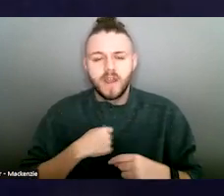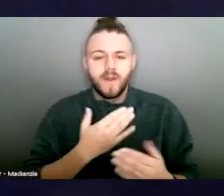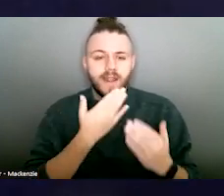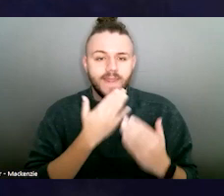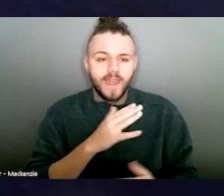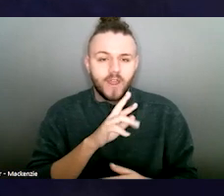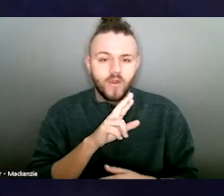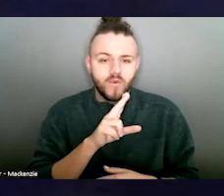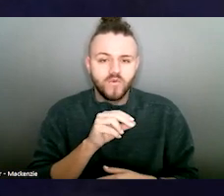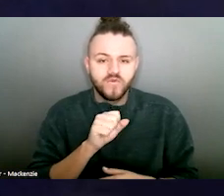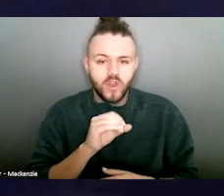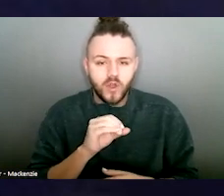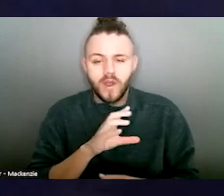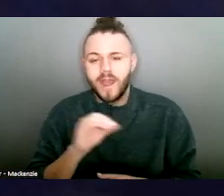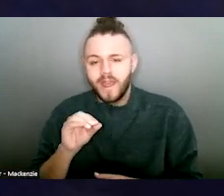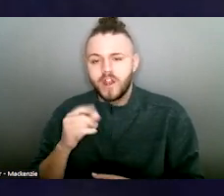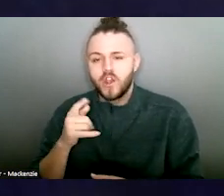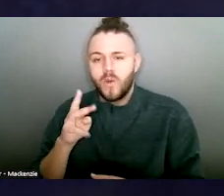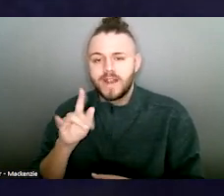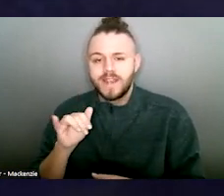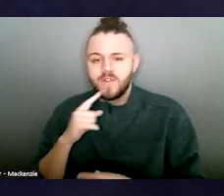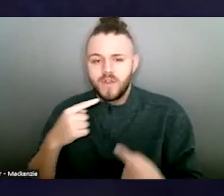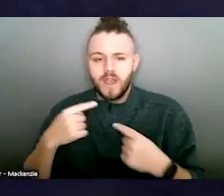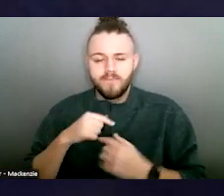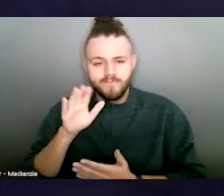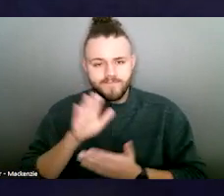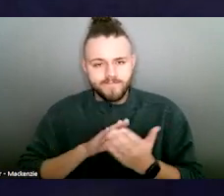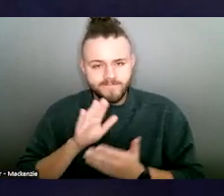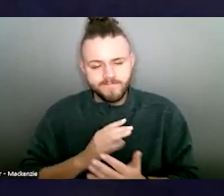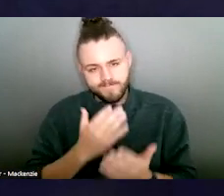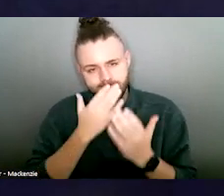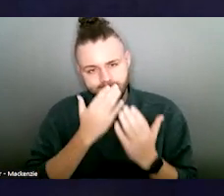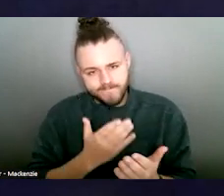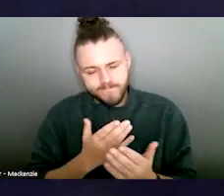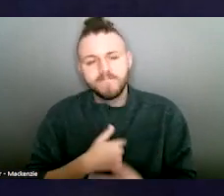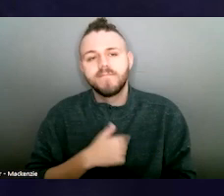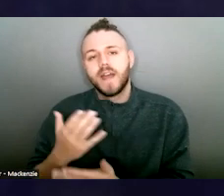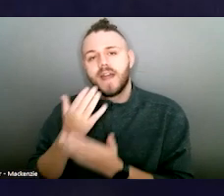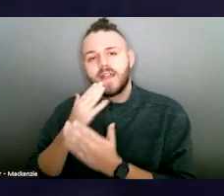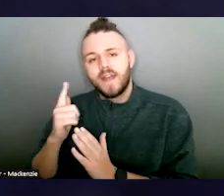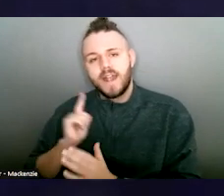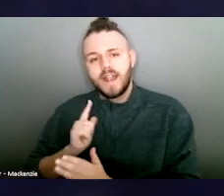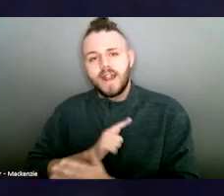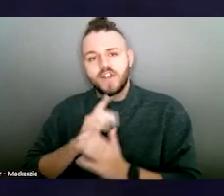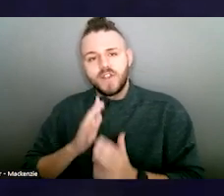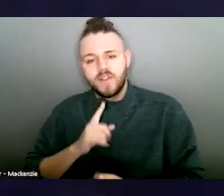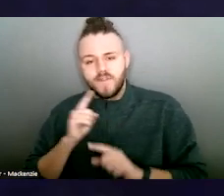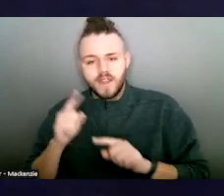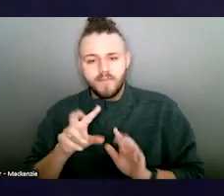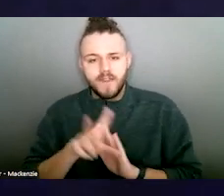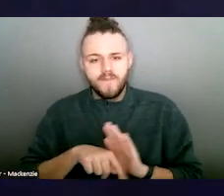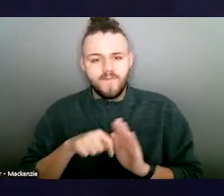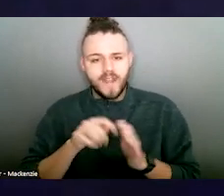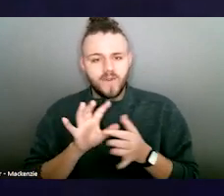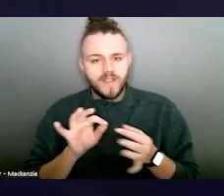Russo and Representative Dolanski for taking the time to be here in person. I'm very thankful to the legislators who gave us the terrific video